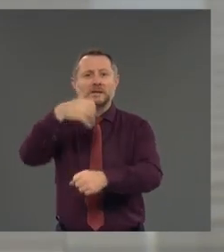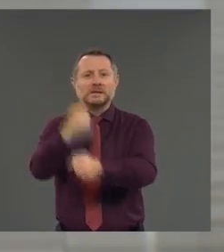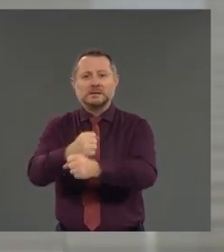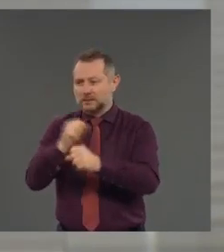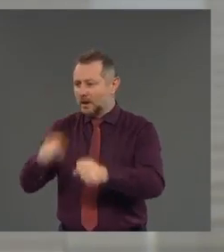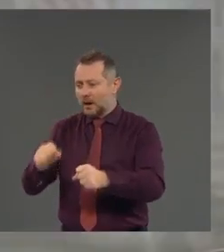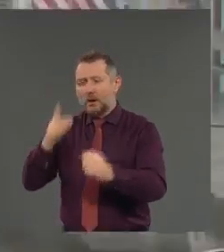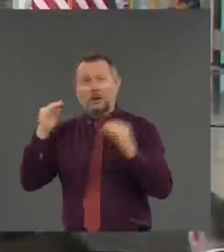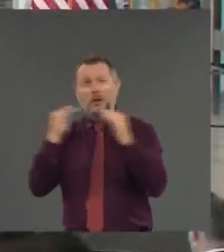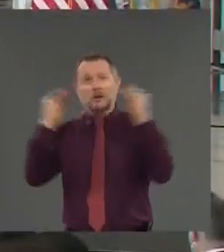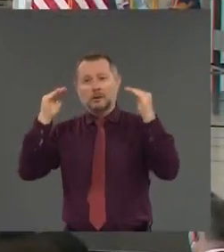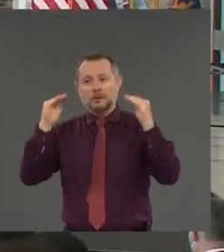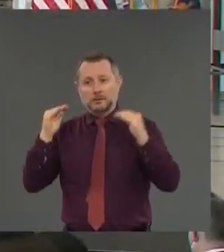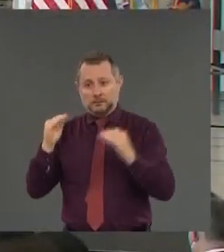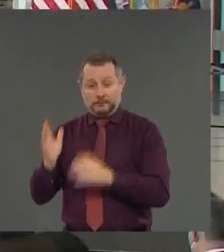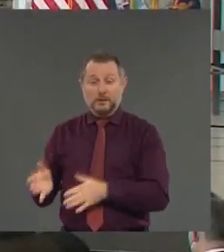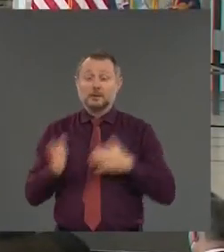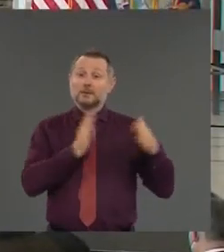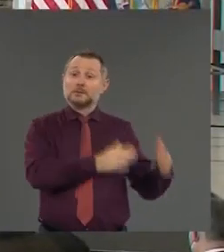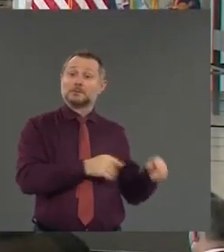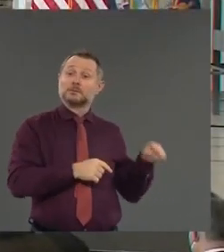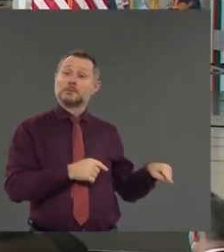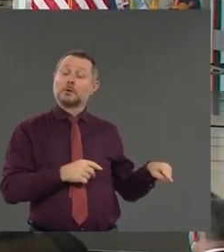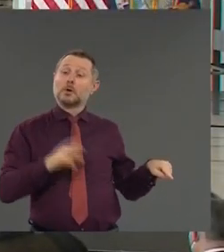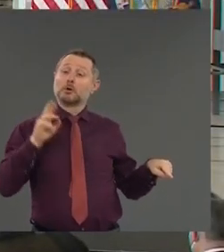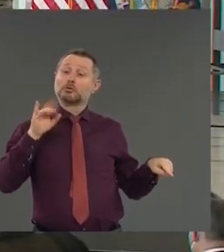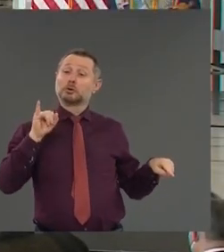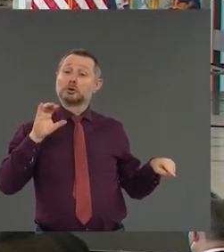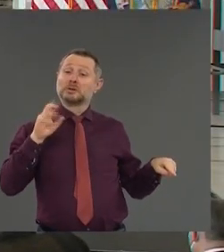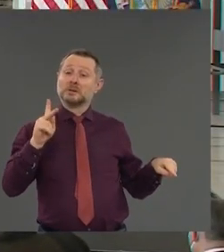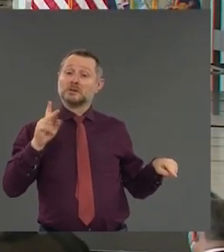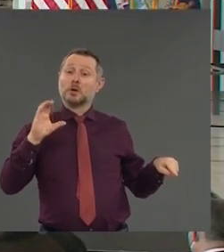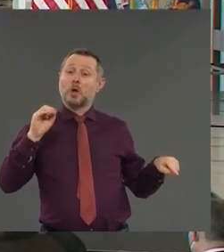Rick Cotton, who is the executive director of the Port Authority,